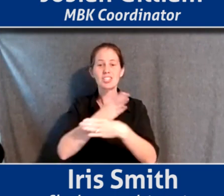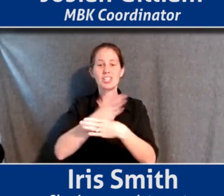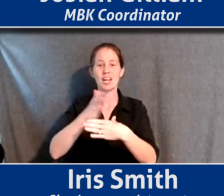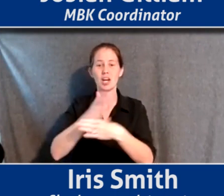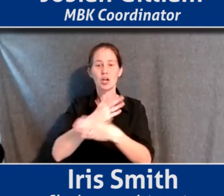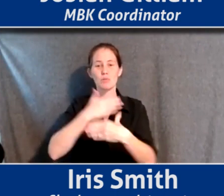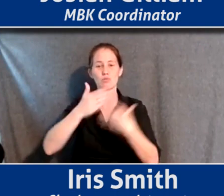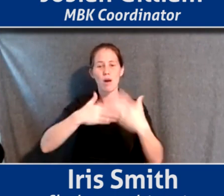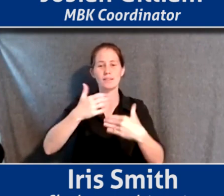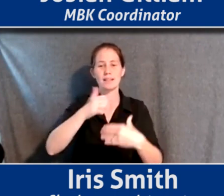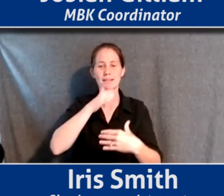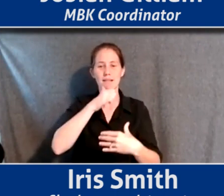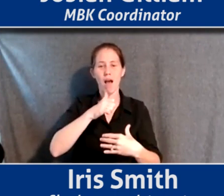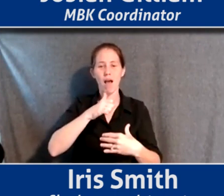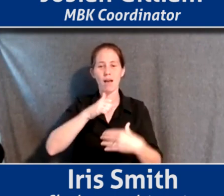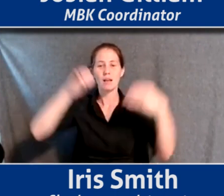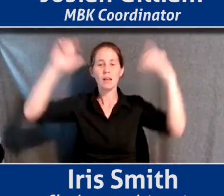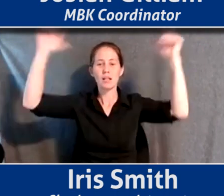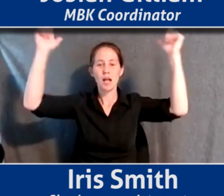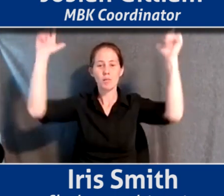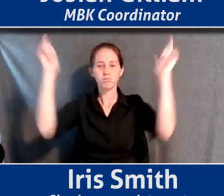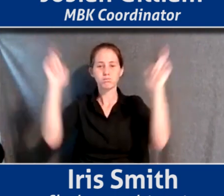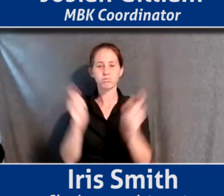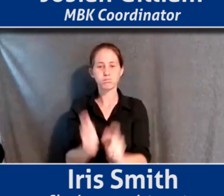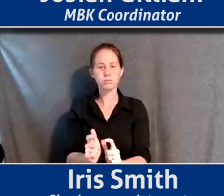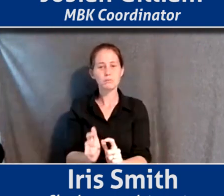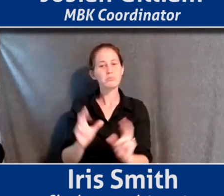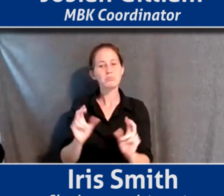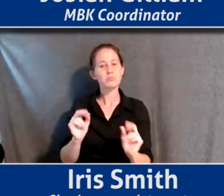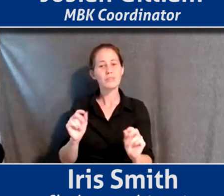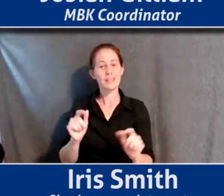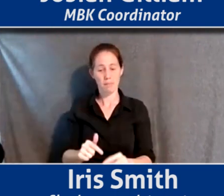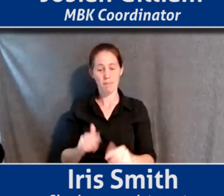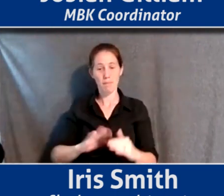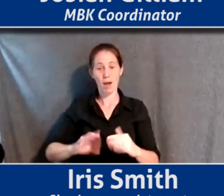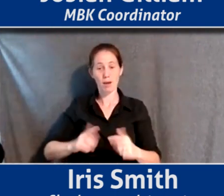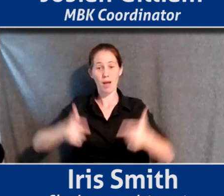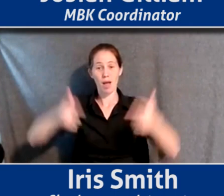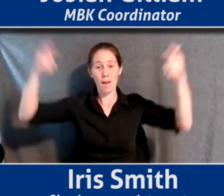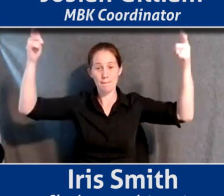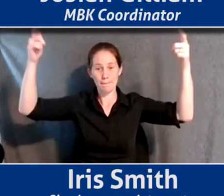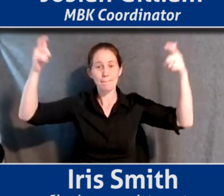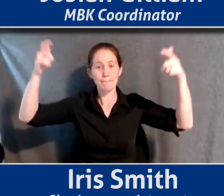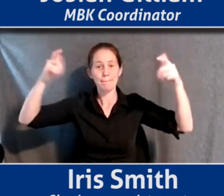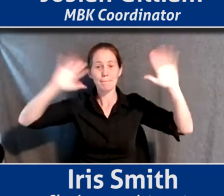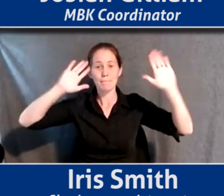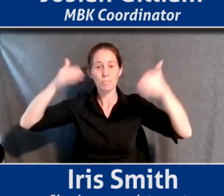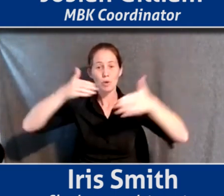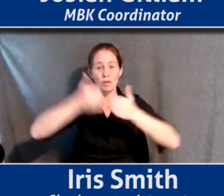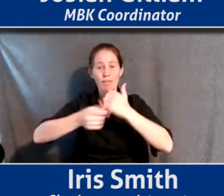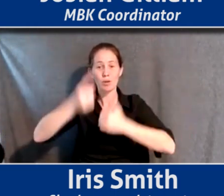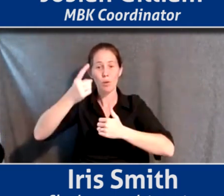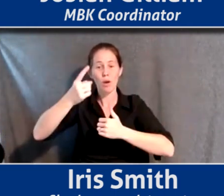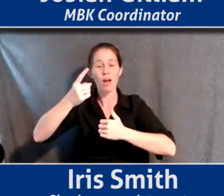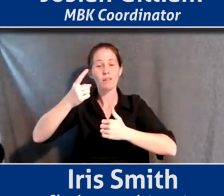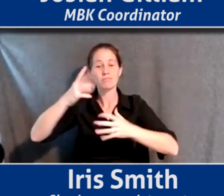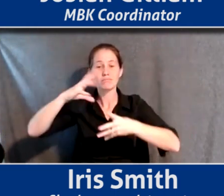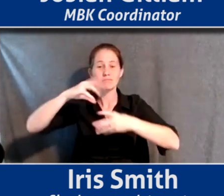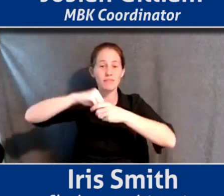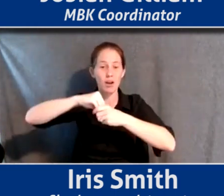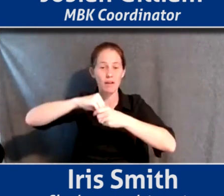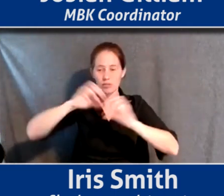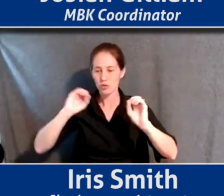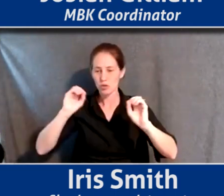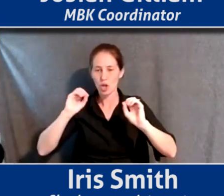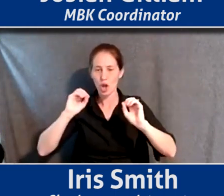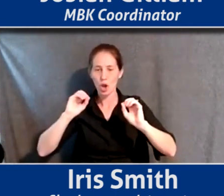It's not a top down. It's a bottom up approach with everybody involved. And there's no